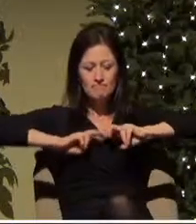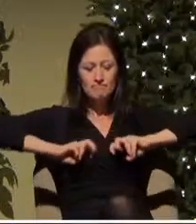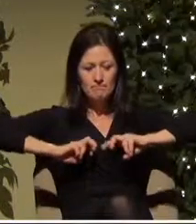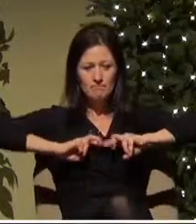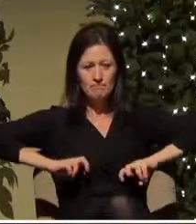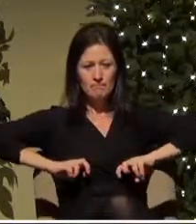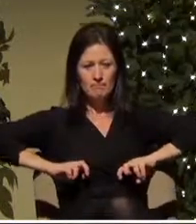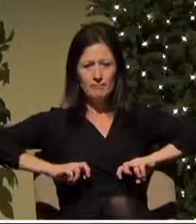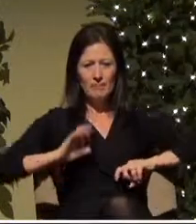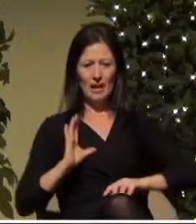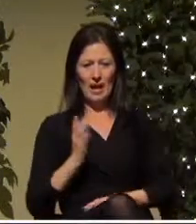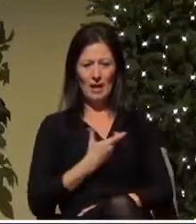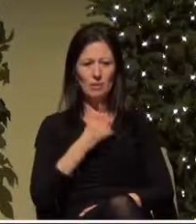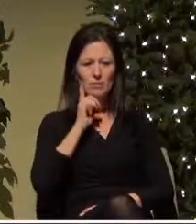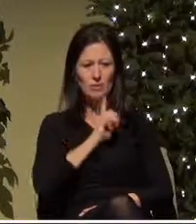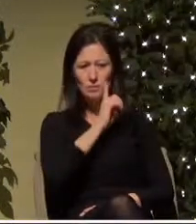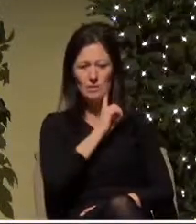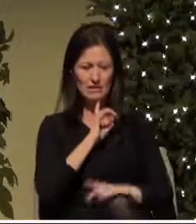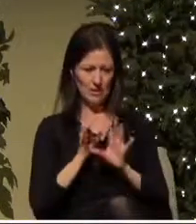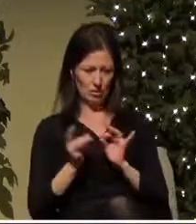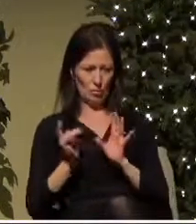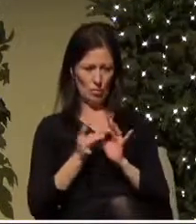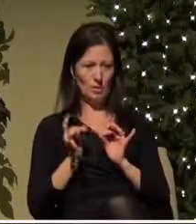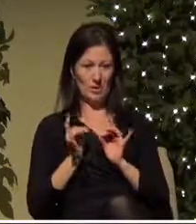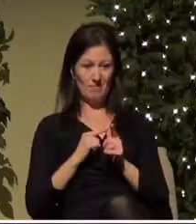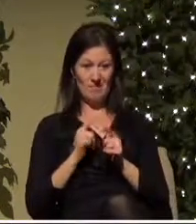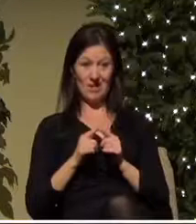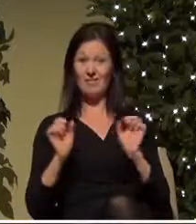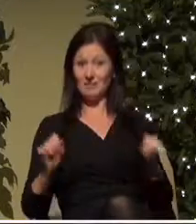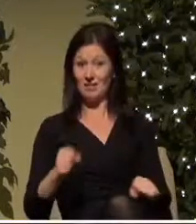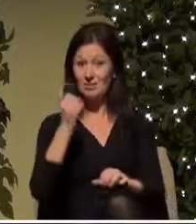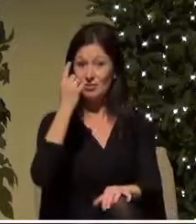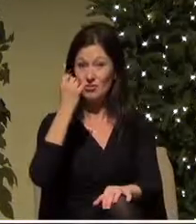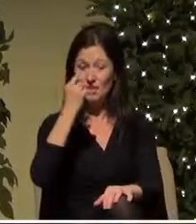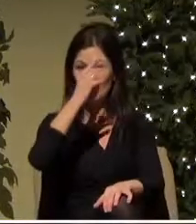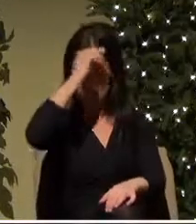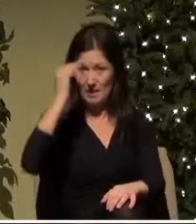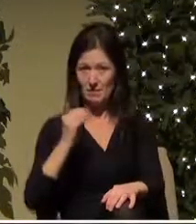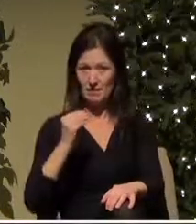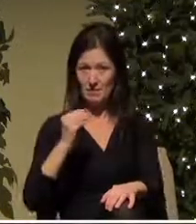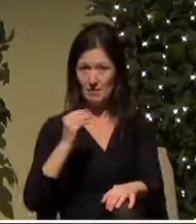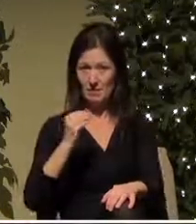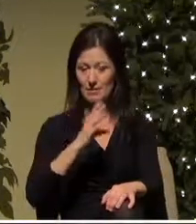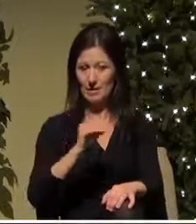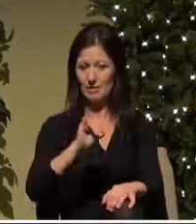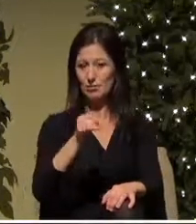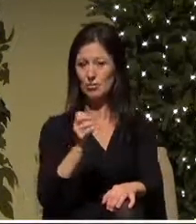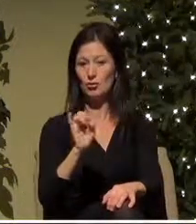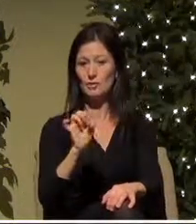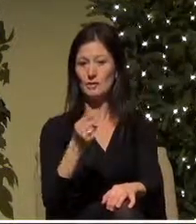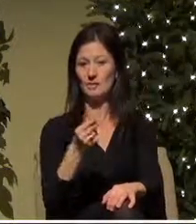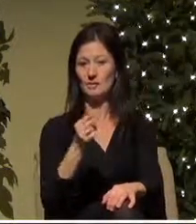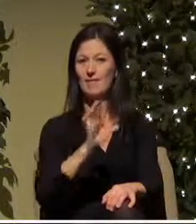we can understand the loneliness of Mary and Joseph's story